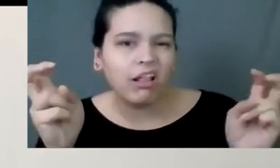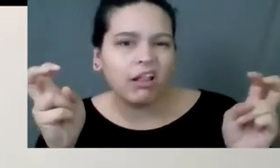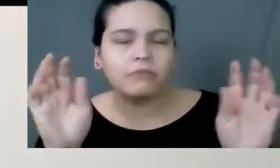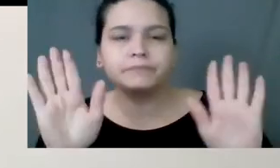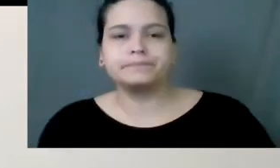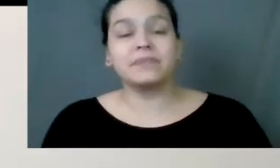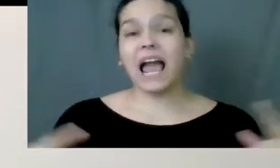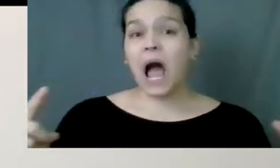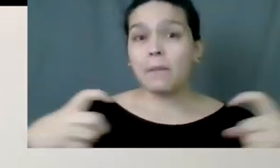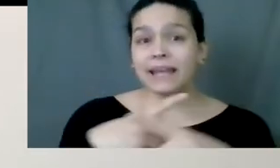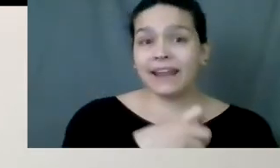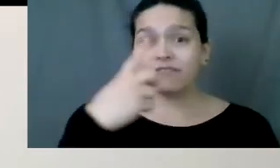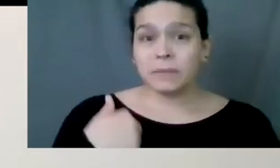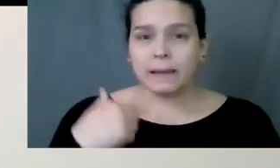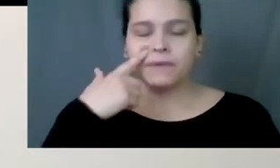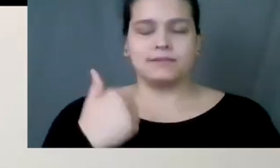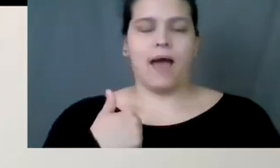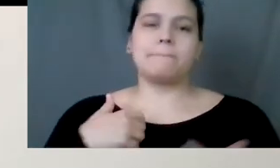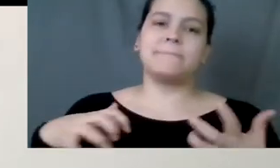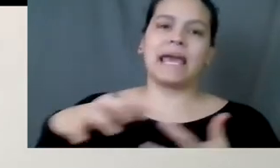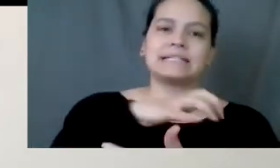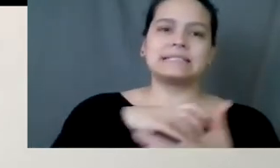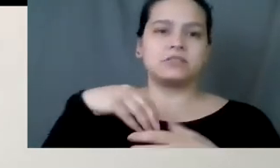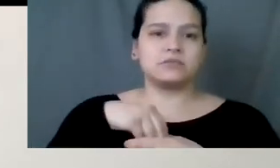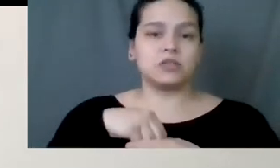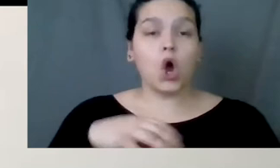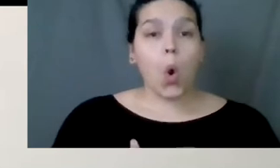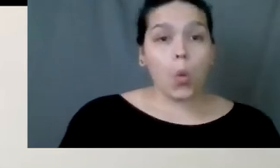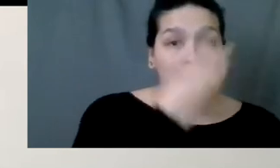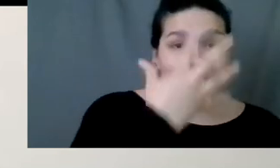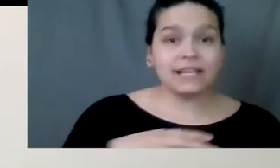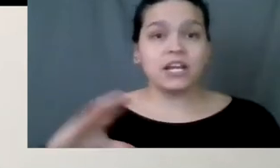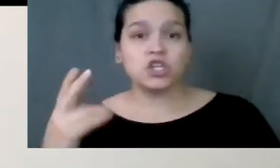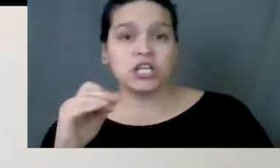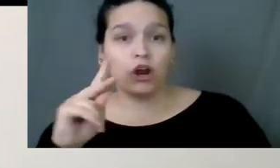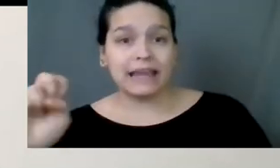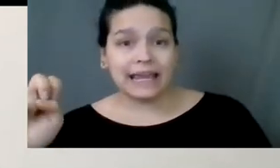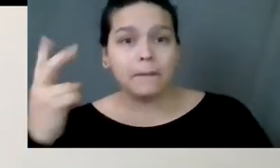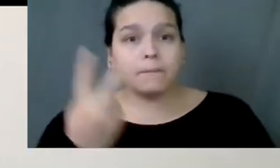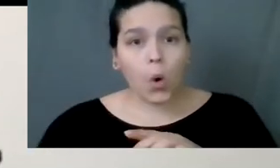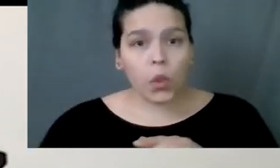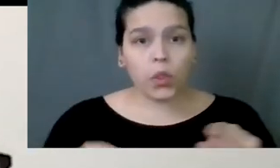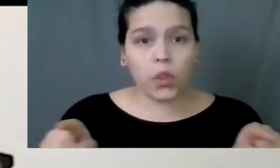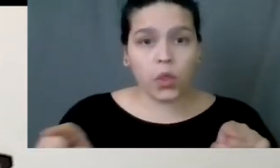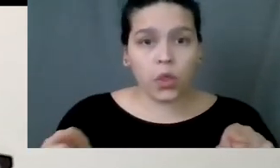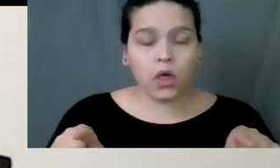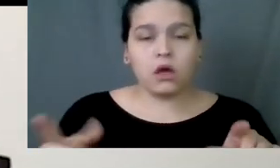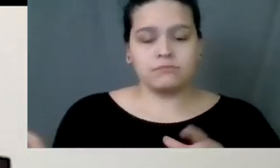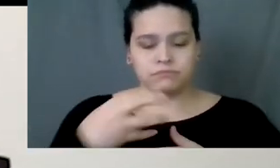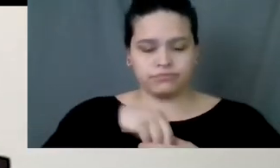It's a little complicated for me because I'm I'm mixed race. I'm white and Cherokee. So